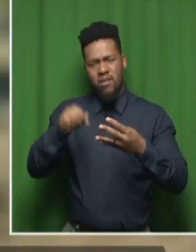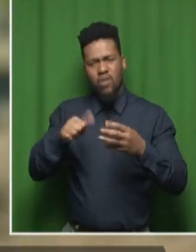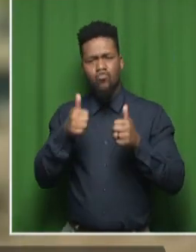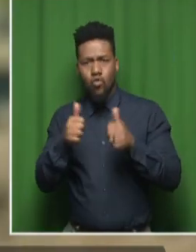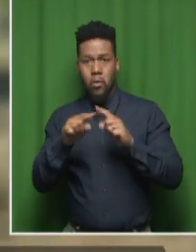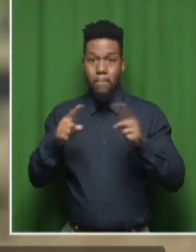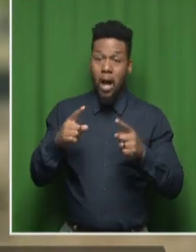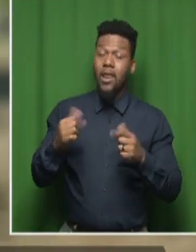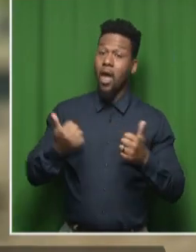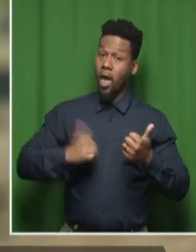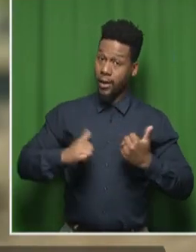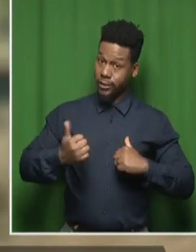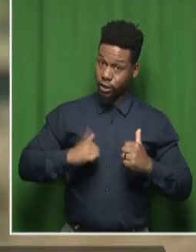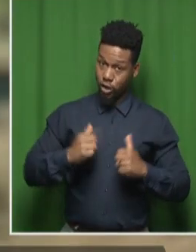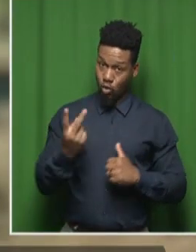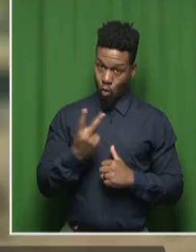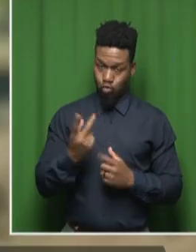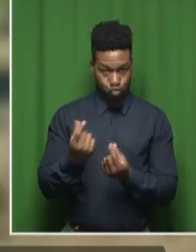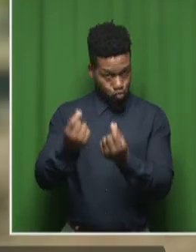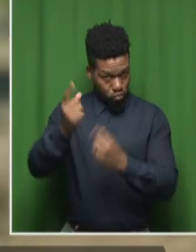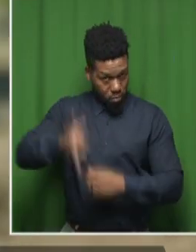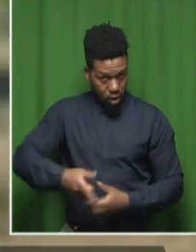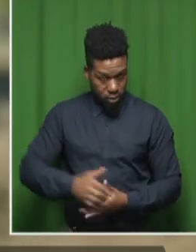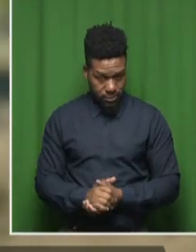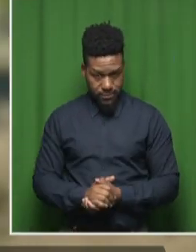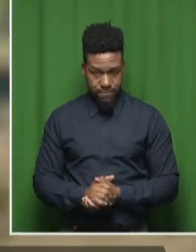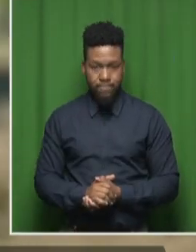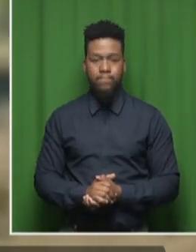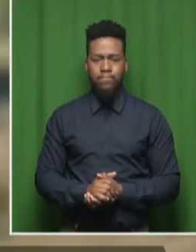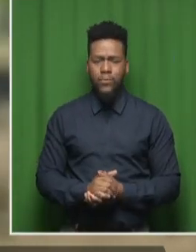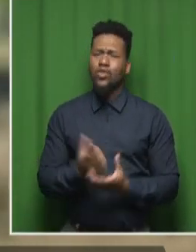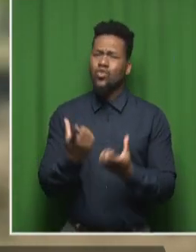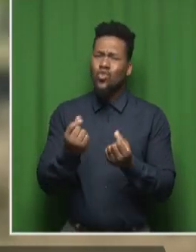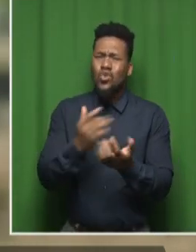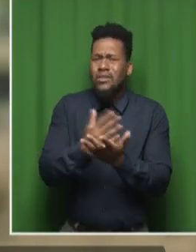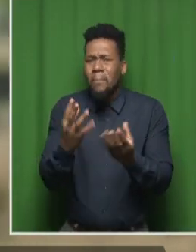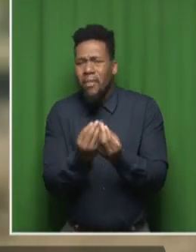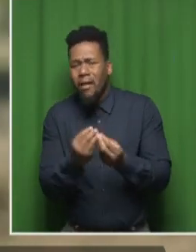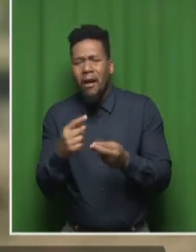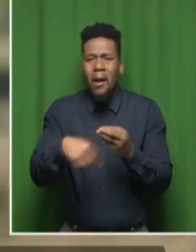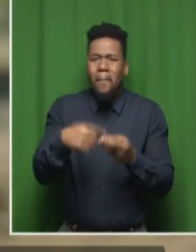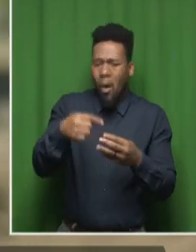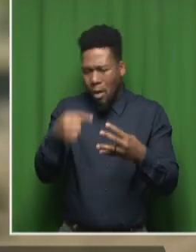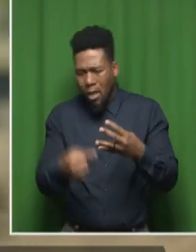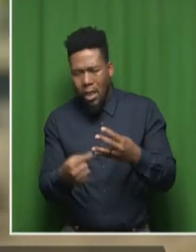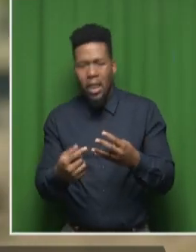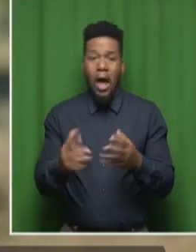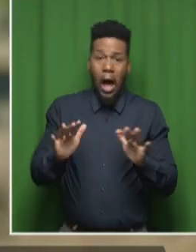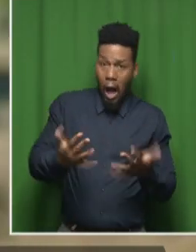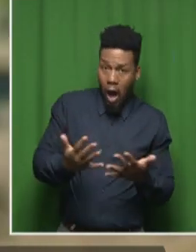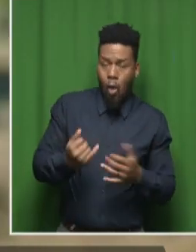important to have conversations and to take action and to do something about it through initiatives